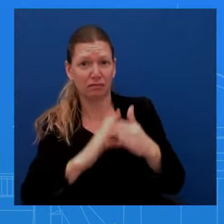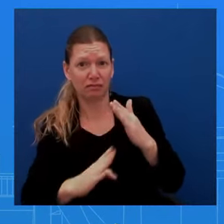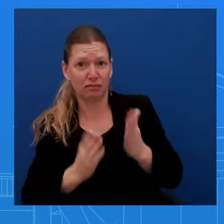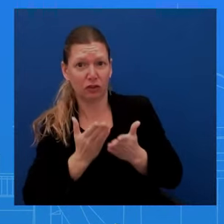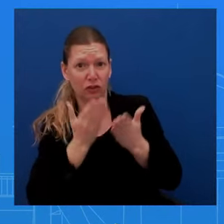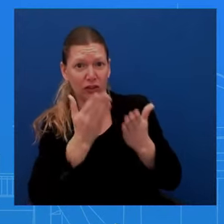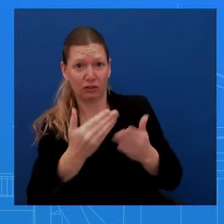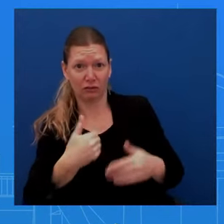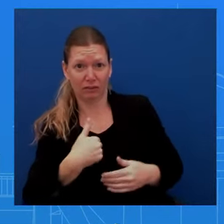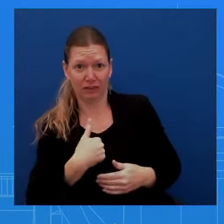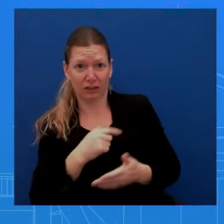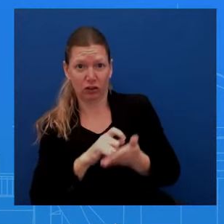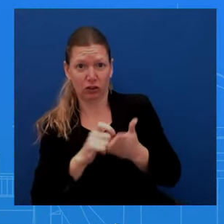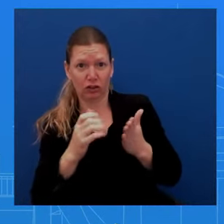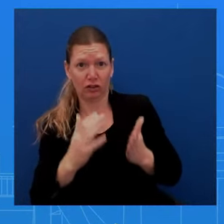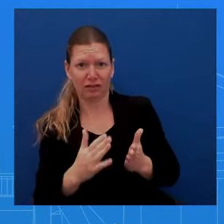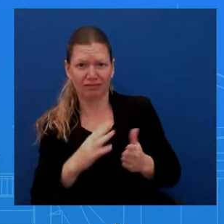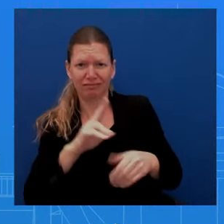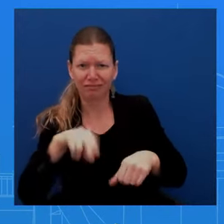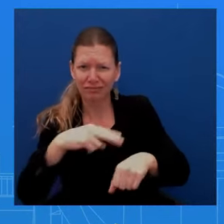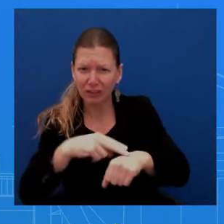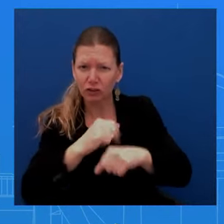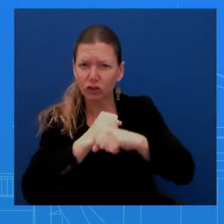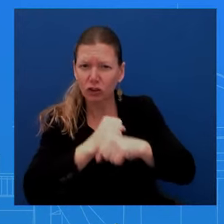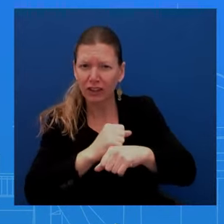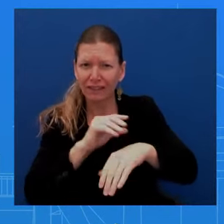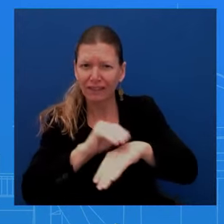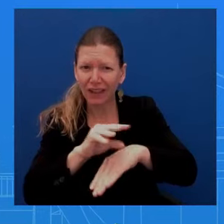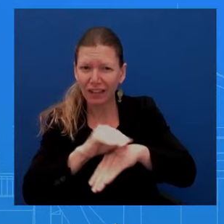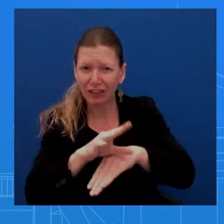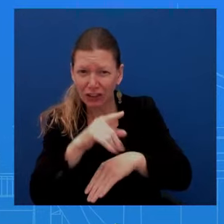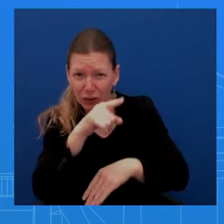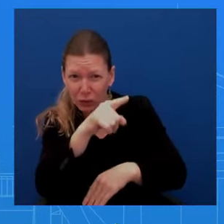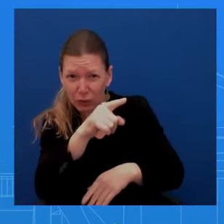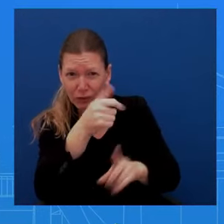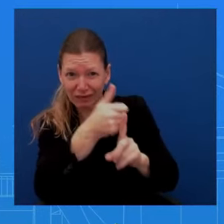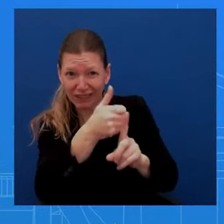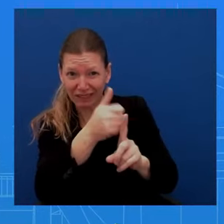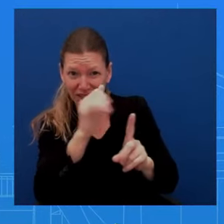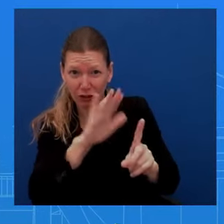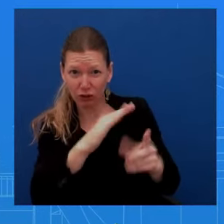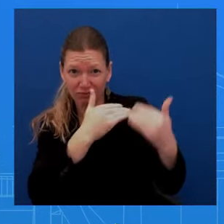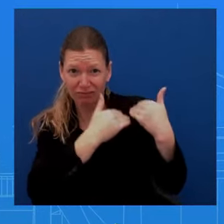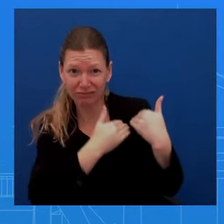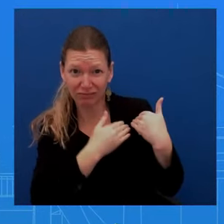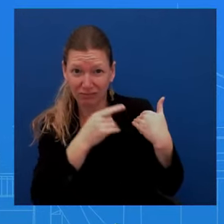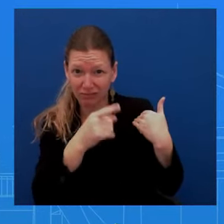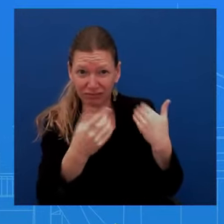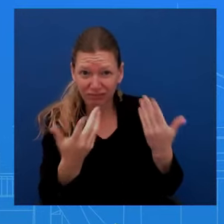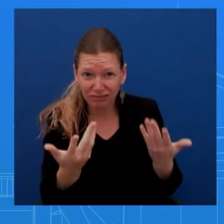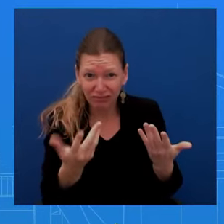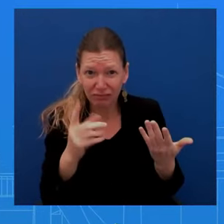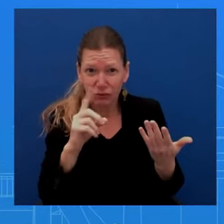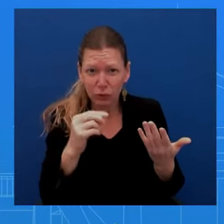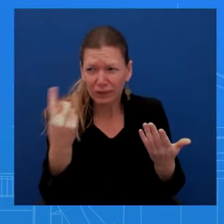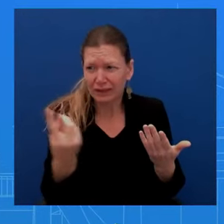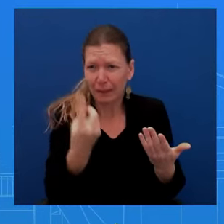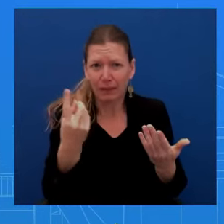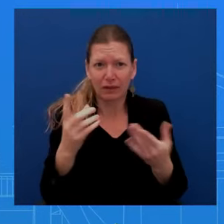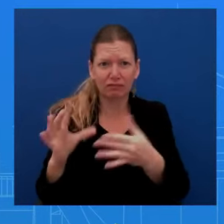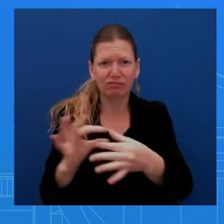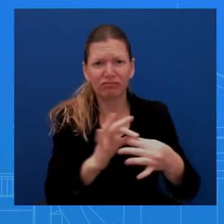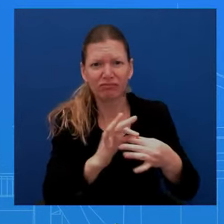harmony to tell these people that look, Isis and Moses and Abraham, it's the same people that are, that are in Islam as well.